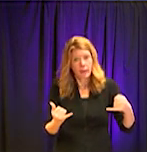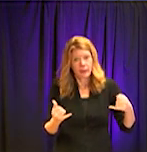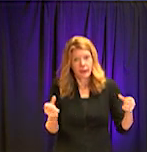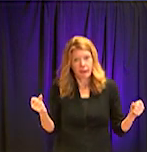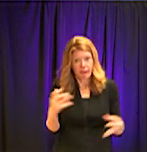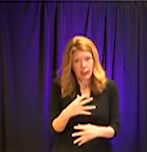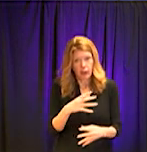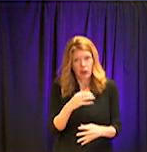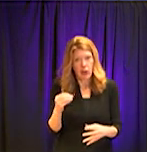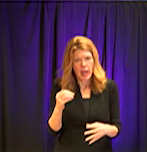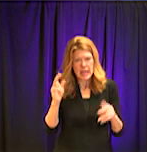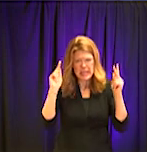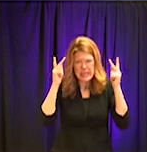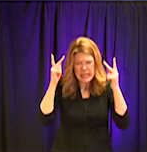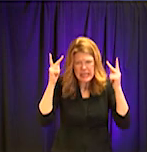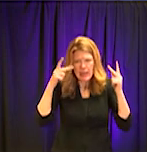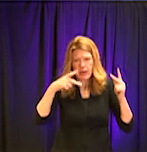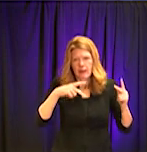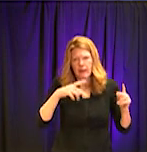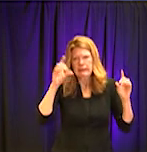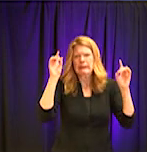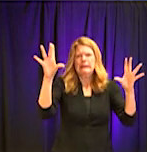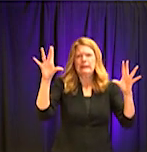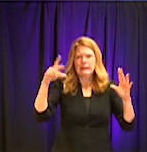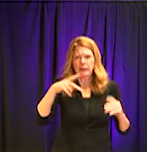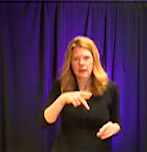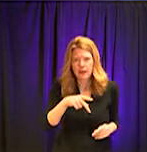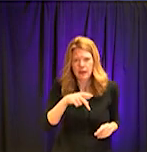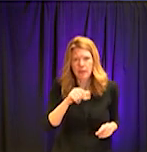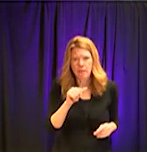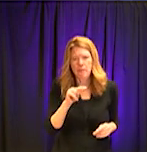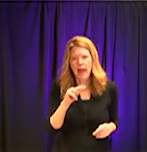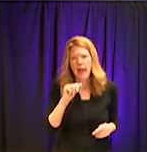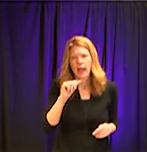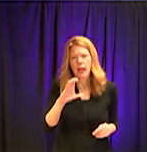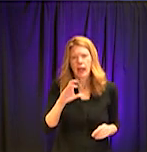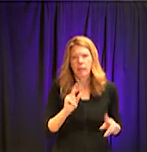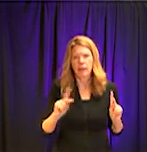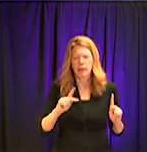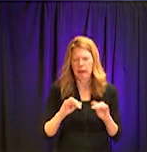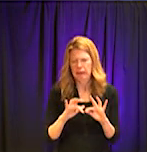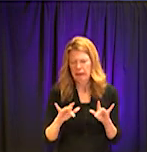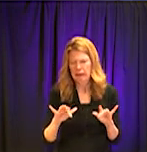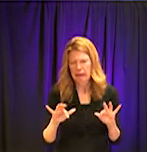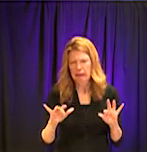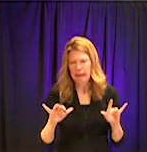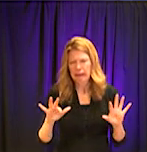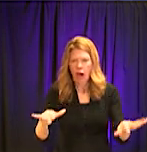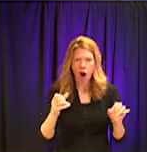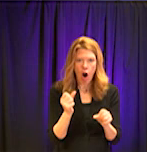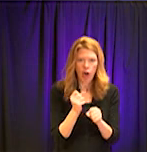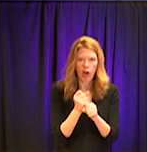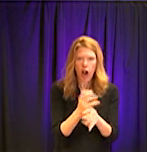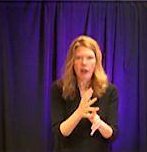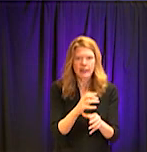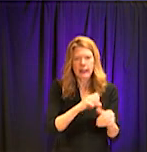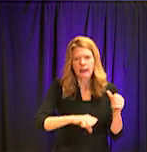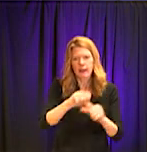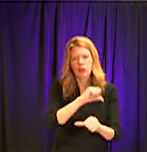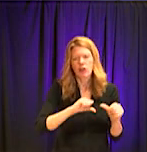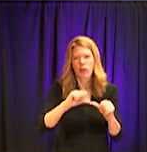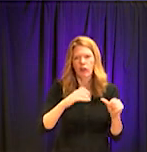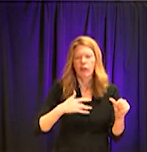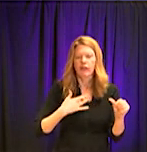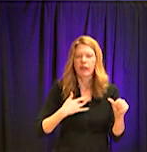just about as rampant as the virus itself. It's just hard to hear all of this information. It's